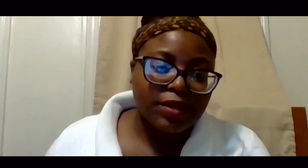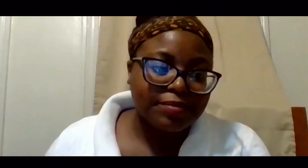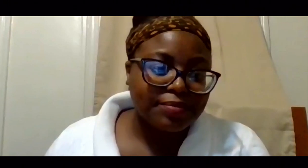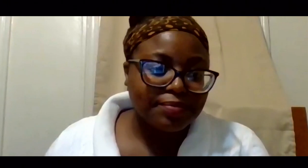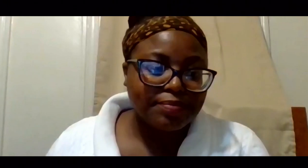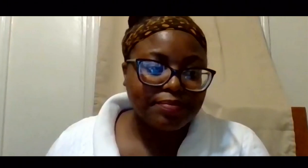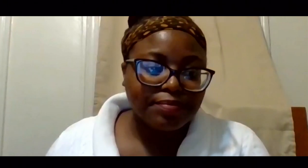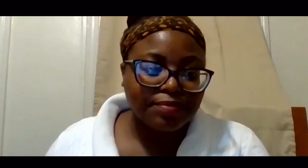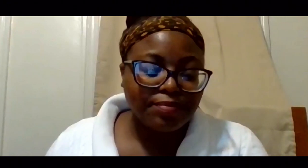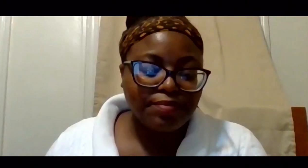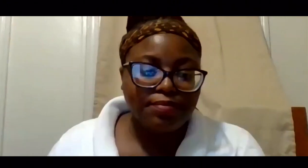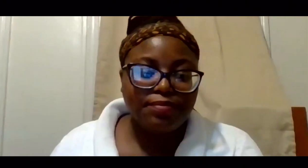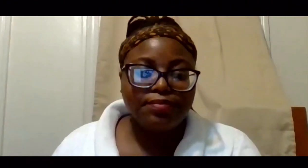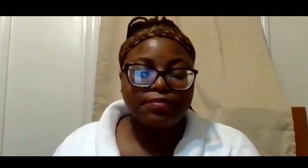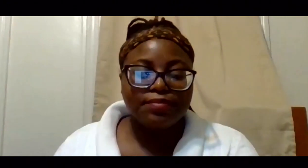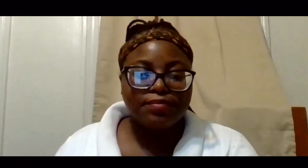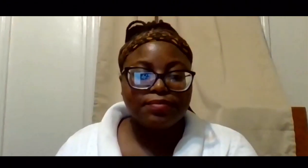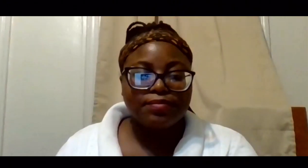closing comment.